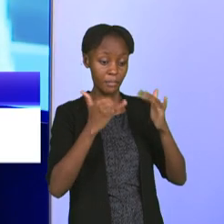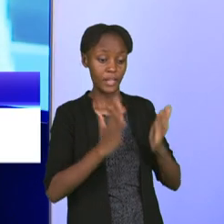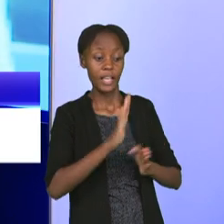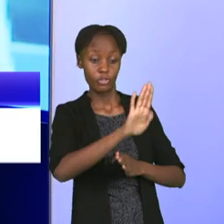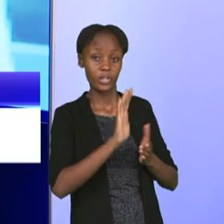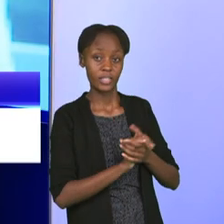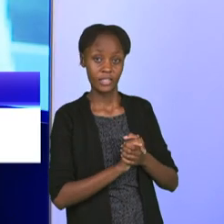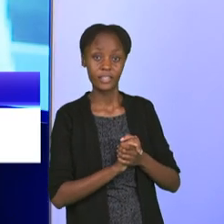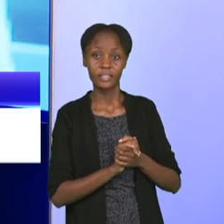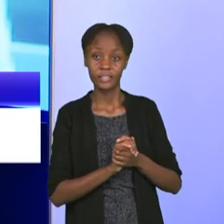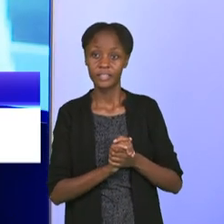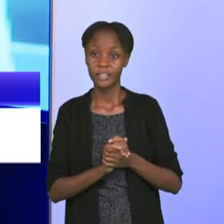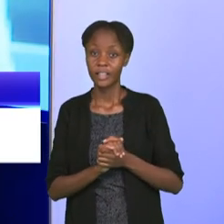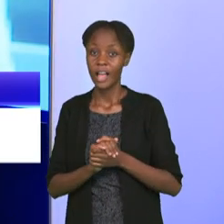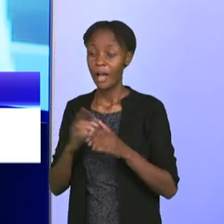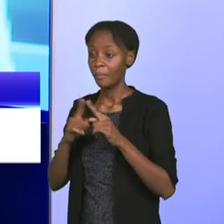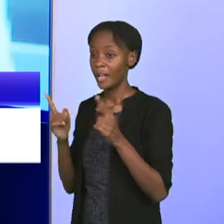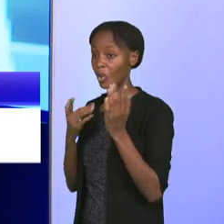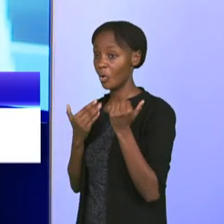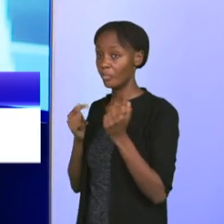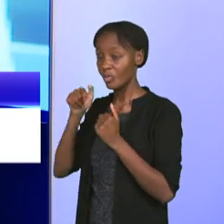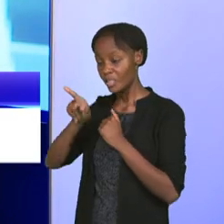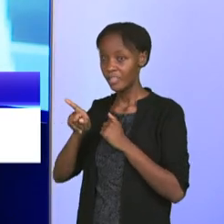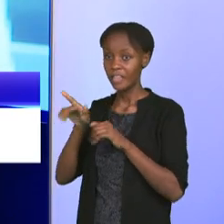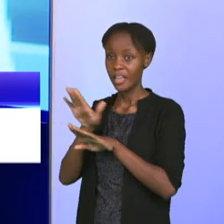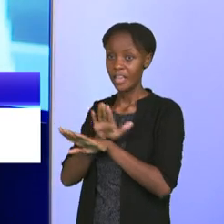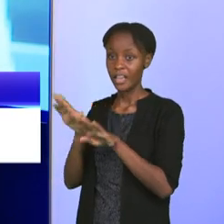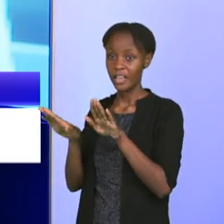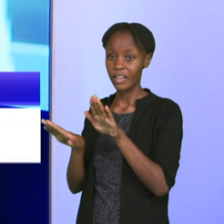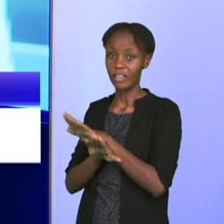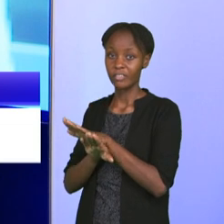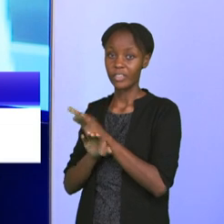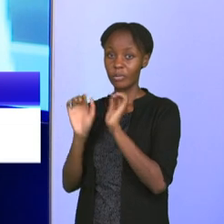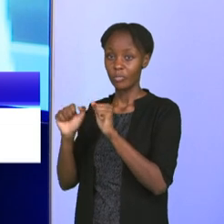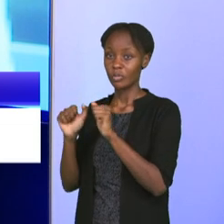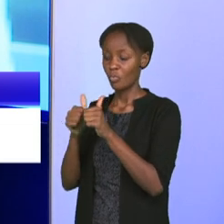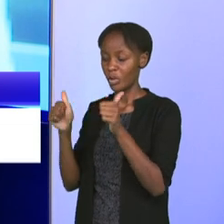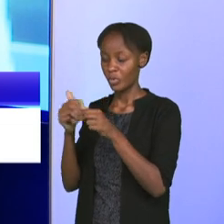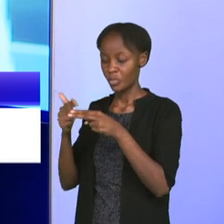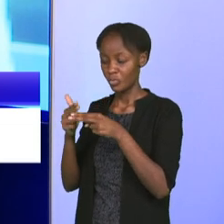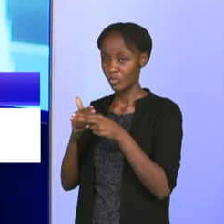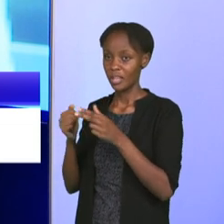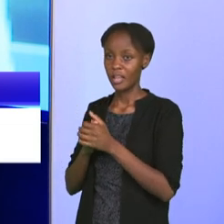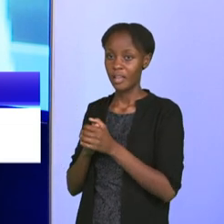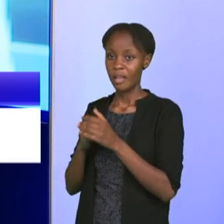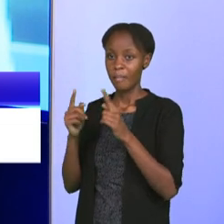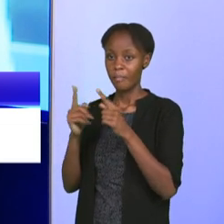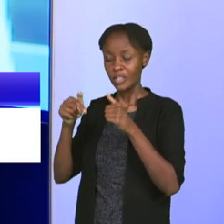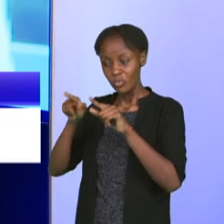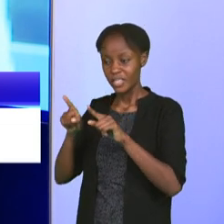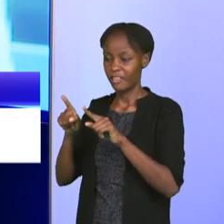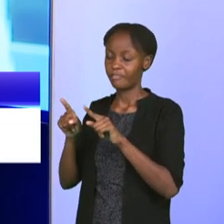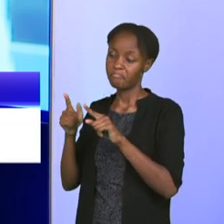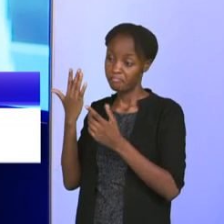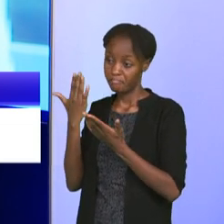know. Yeah, coach, we also hope that everything will be well soon. But now looking at your profile,